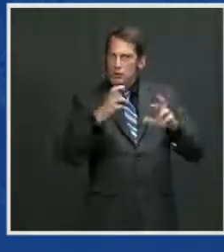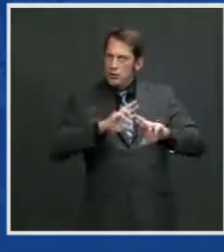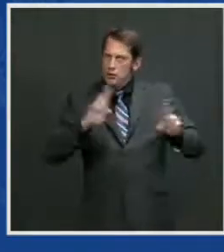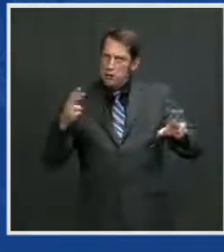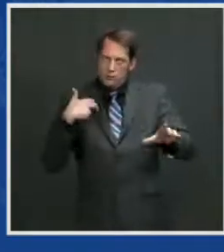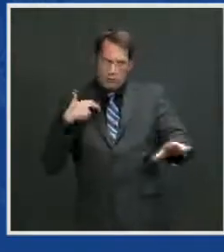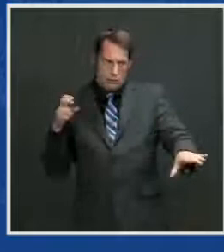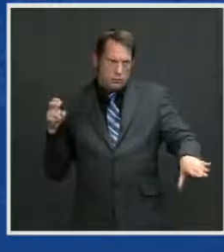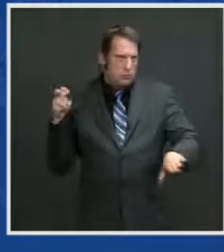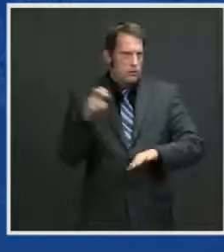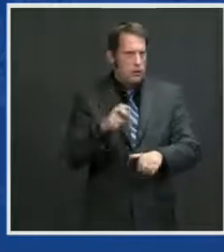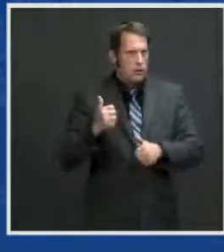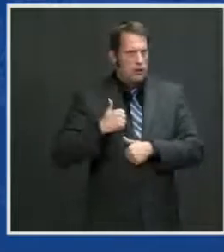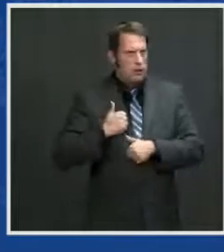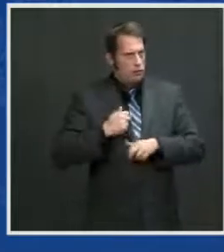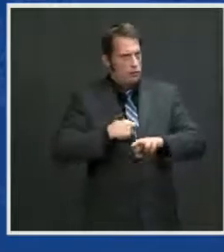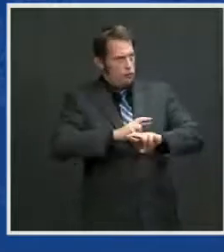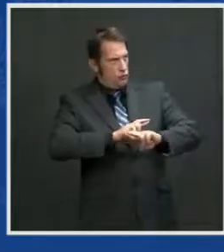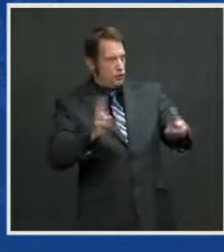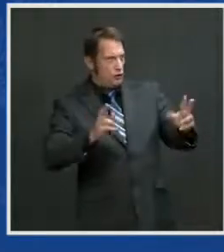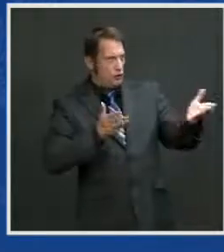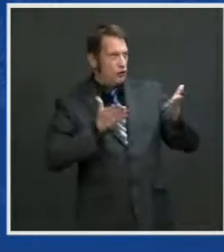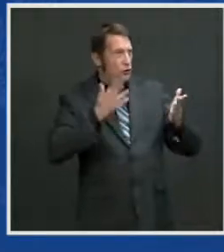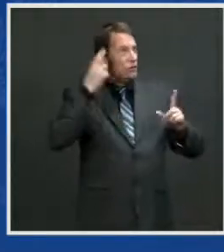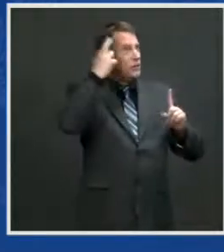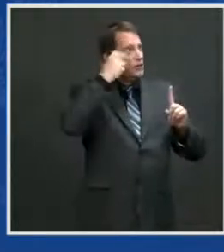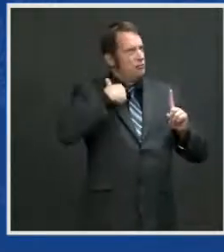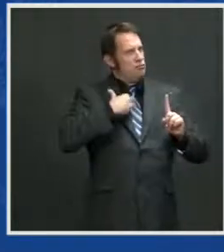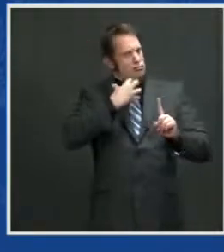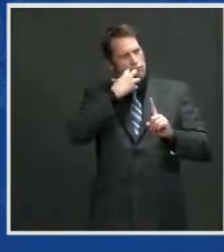democratic values that are the wellspring of our national strength.